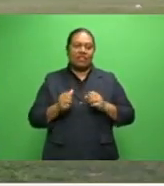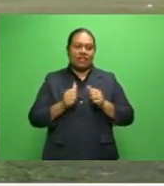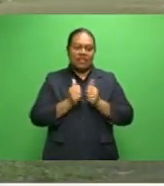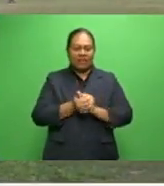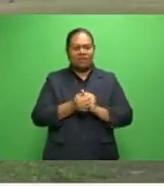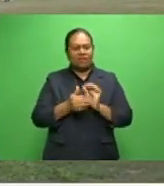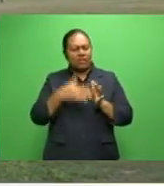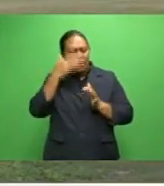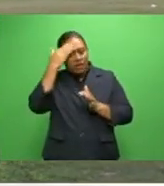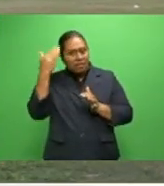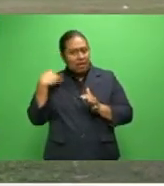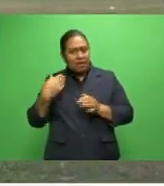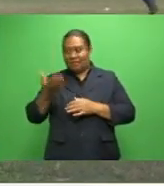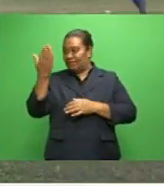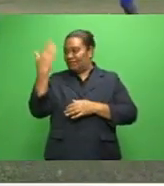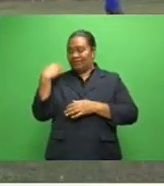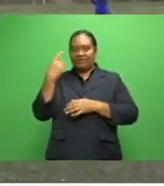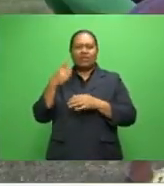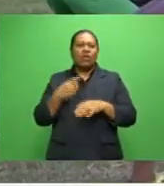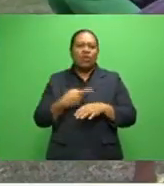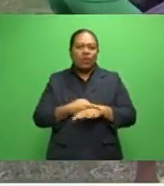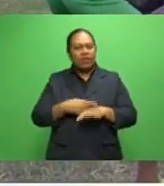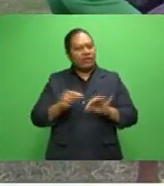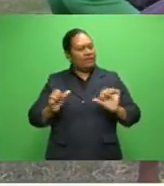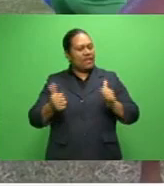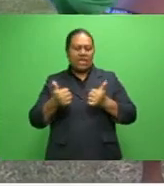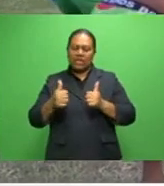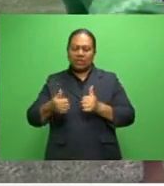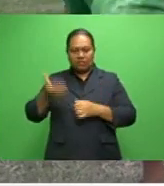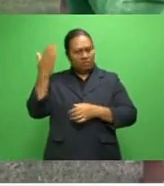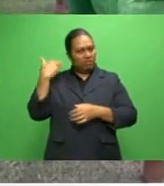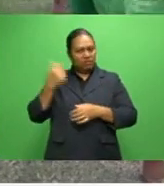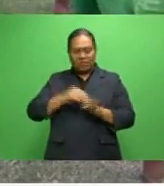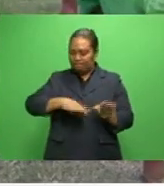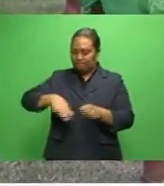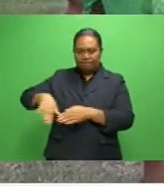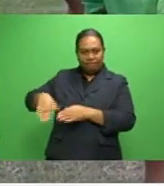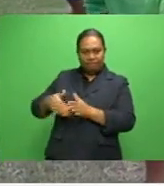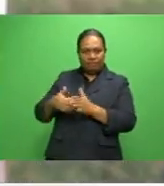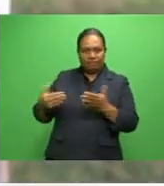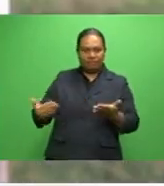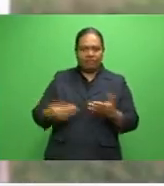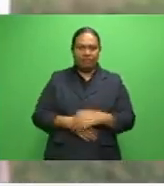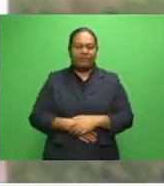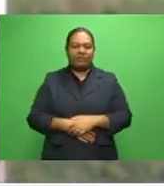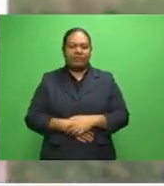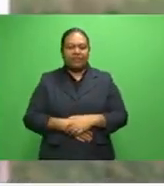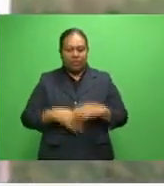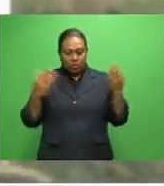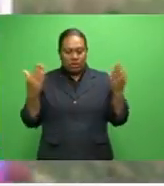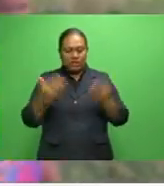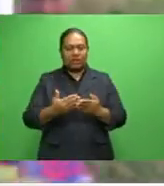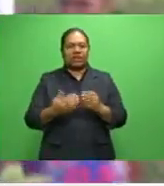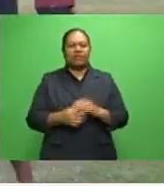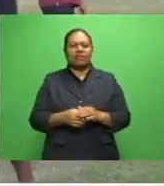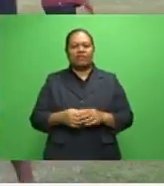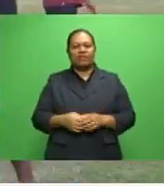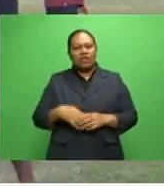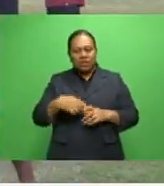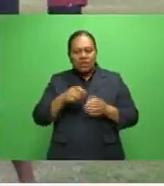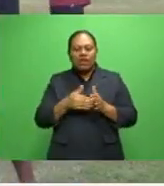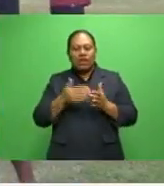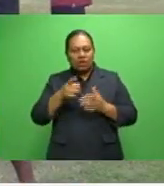that last week's performance in the tournament is history, but they should back it up. We cannot underestimate anything, so